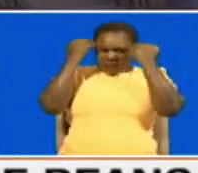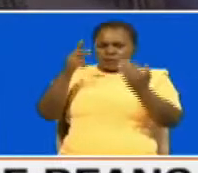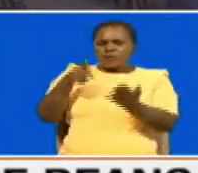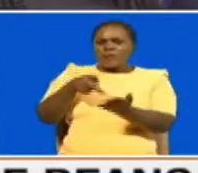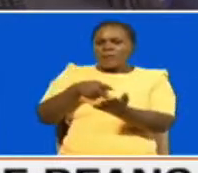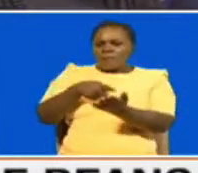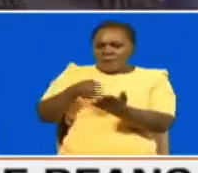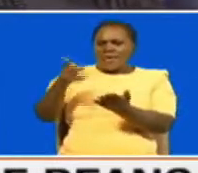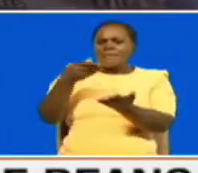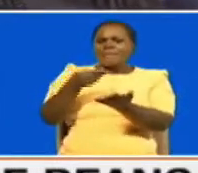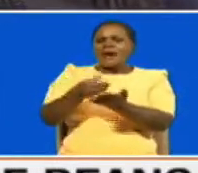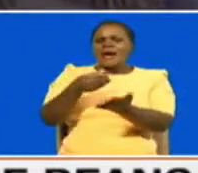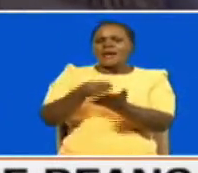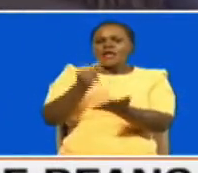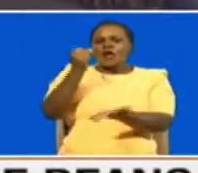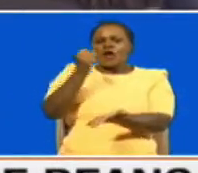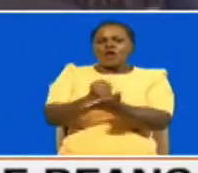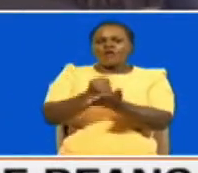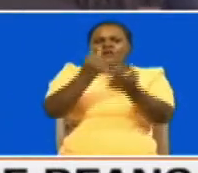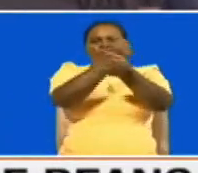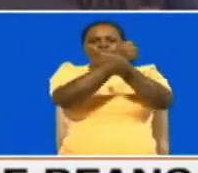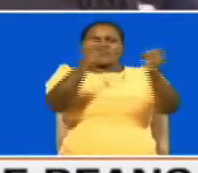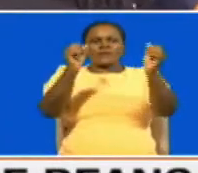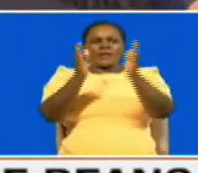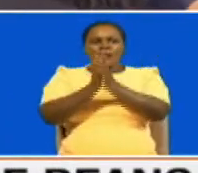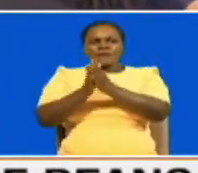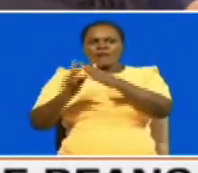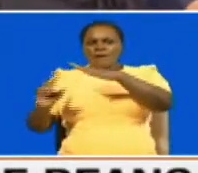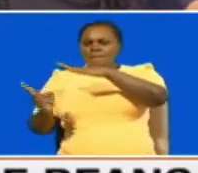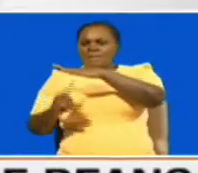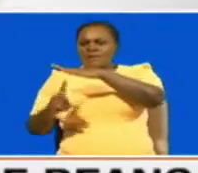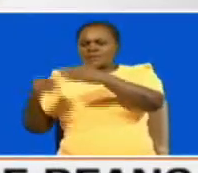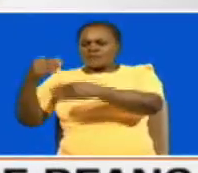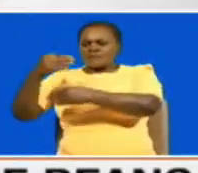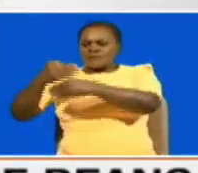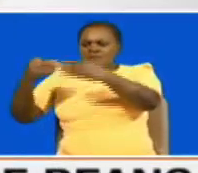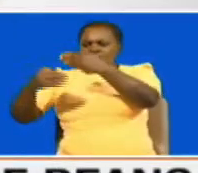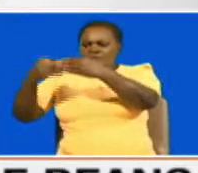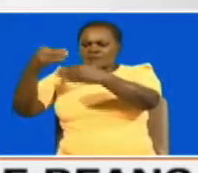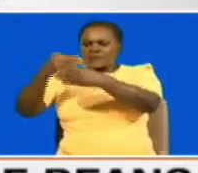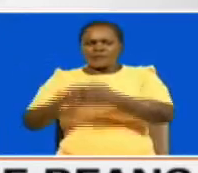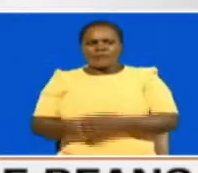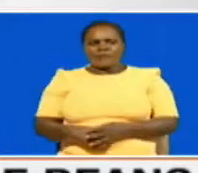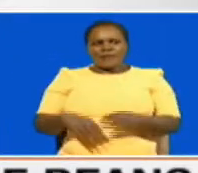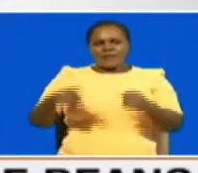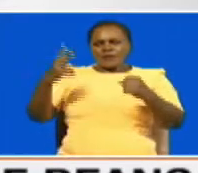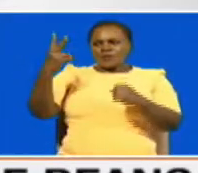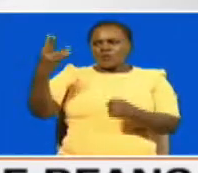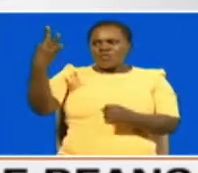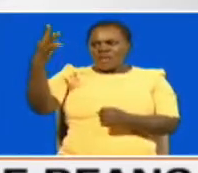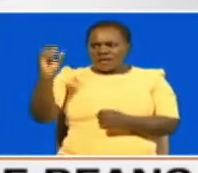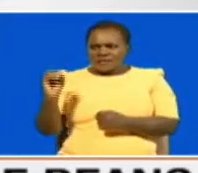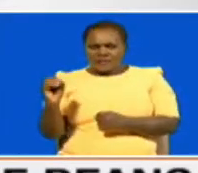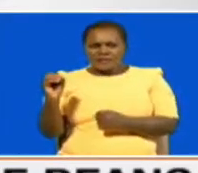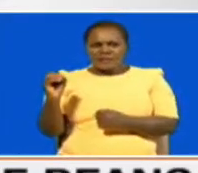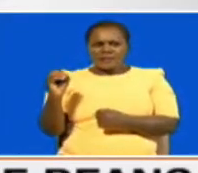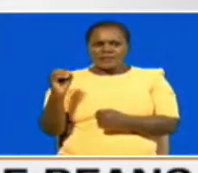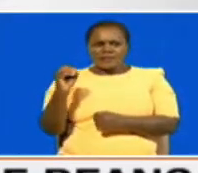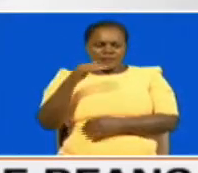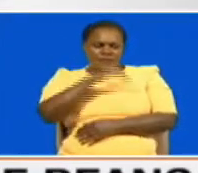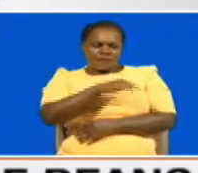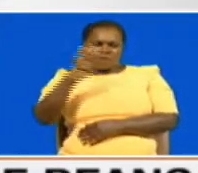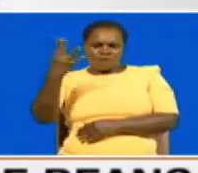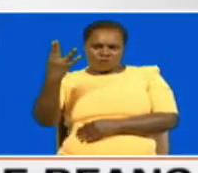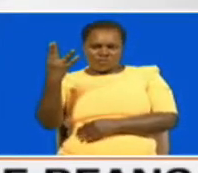billions of shillings to the office of the president and the ministry of infrastructure at 2 13 pm on the 4th of